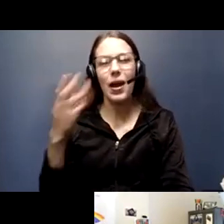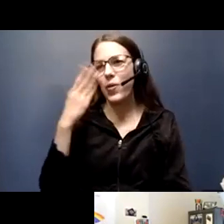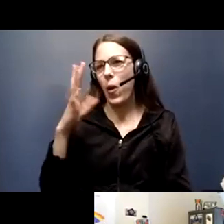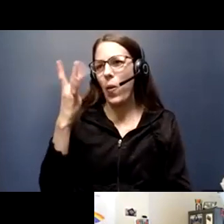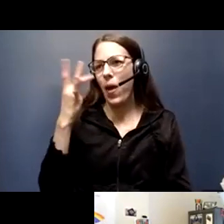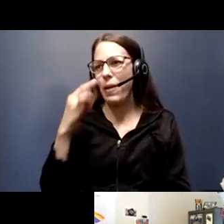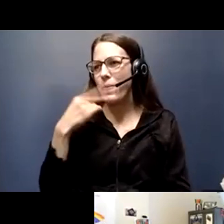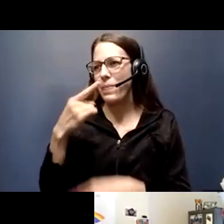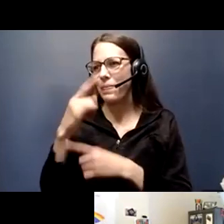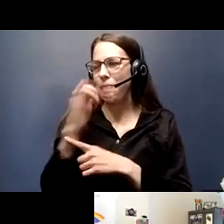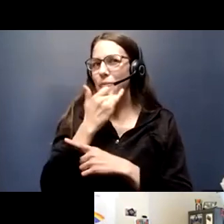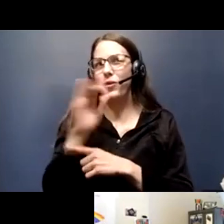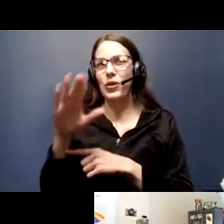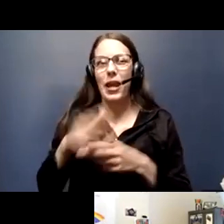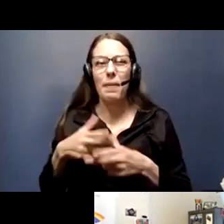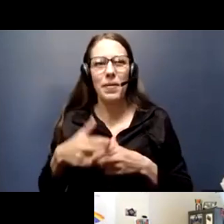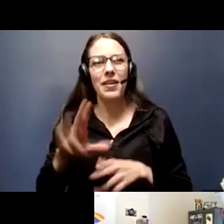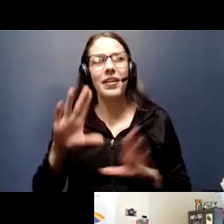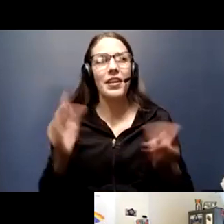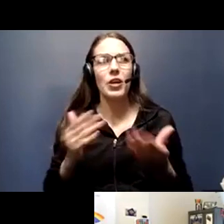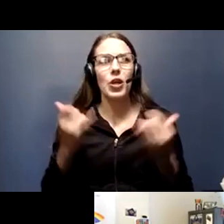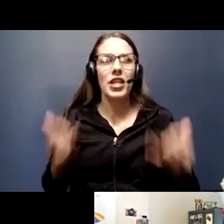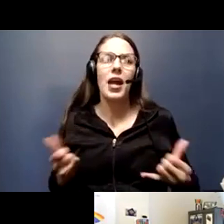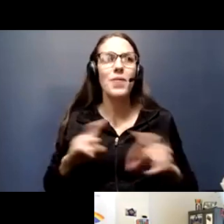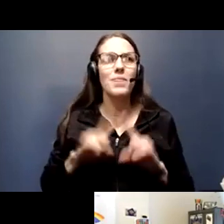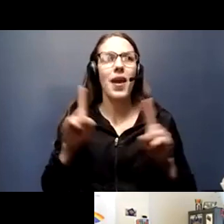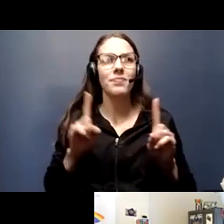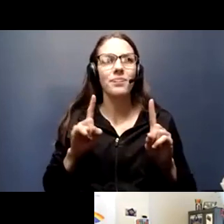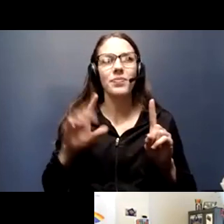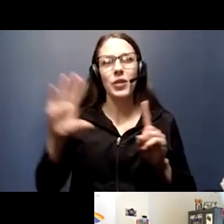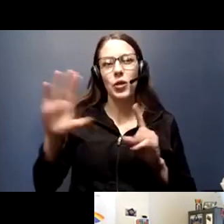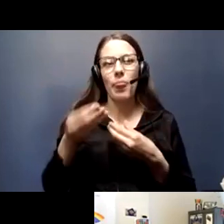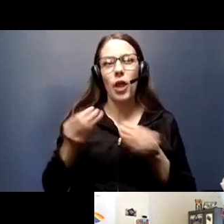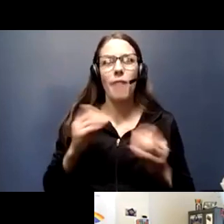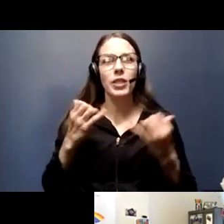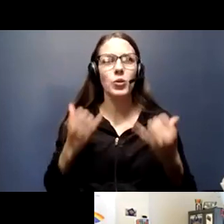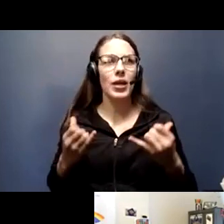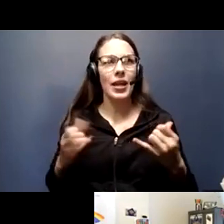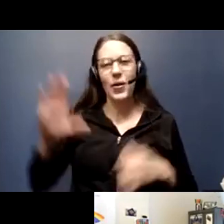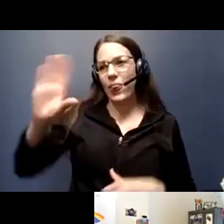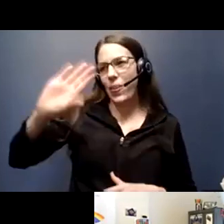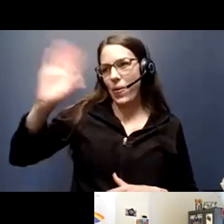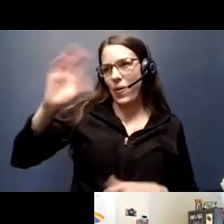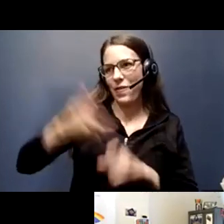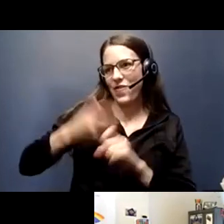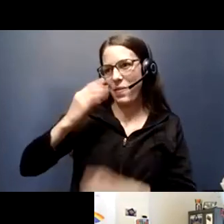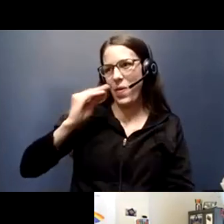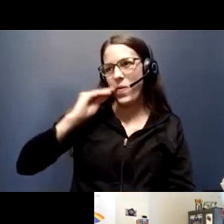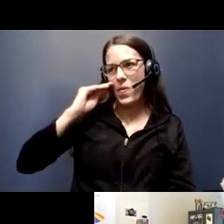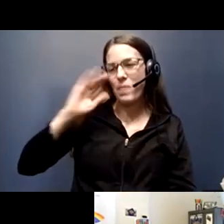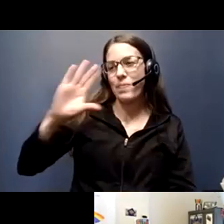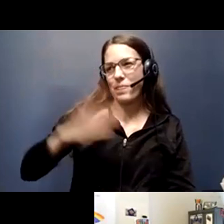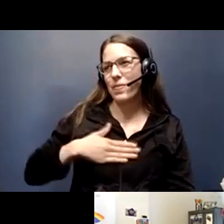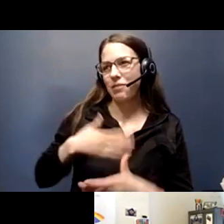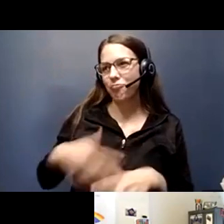mispronounced your name here and now. But you're in the office today. Hello from home. And please